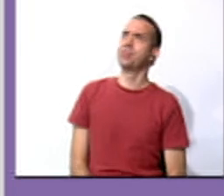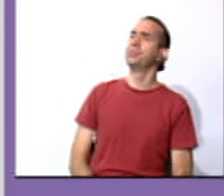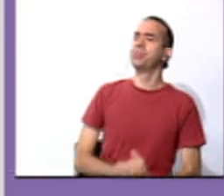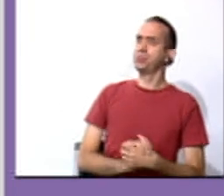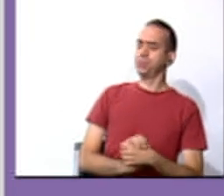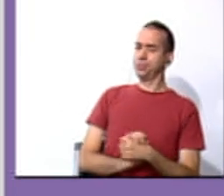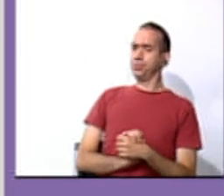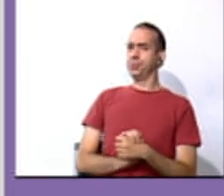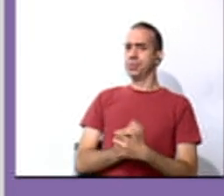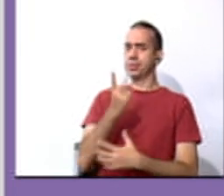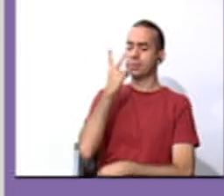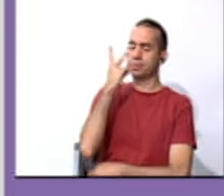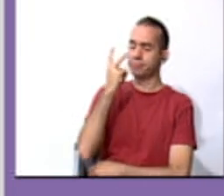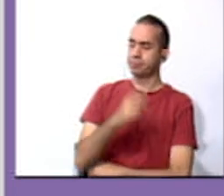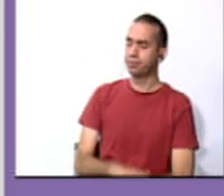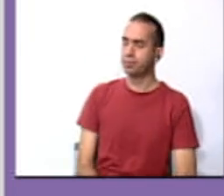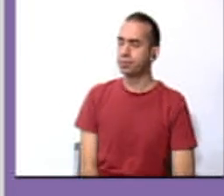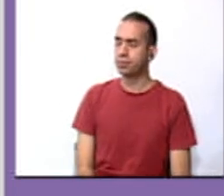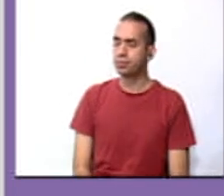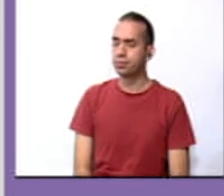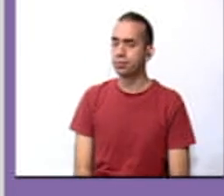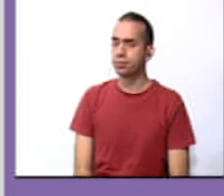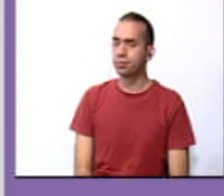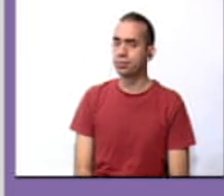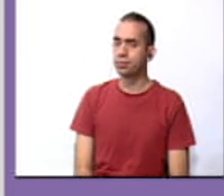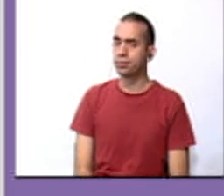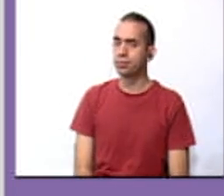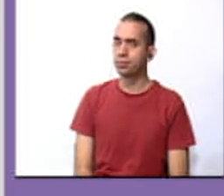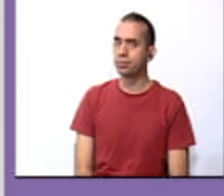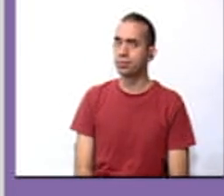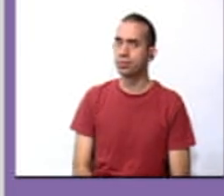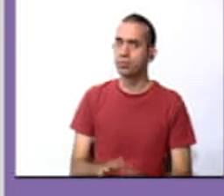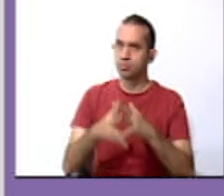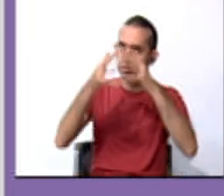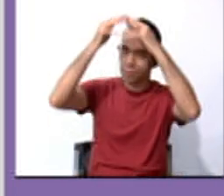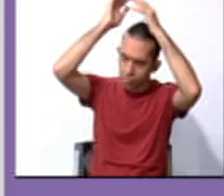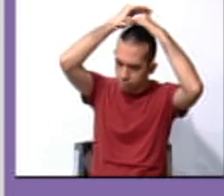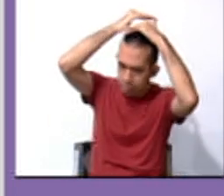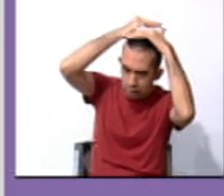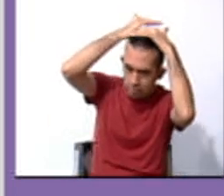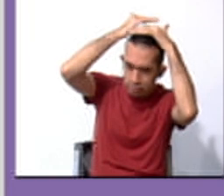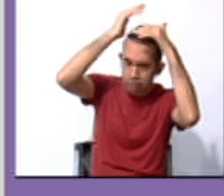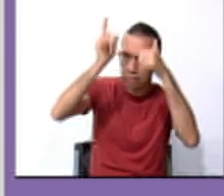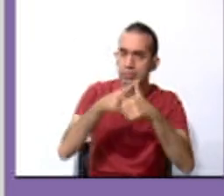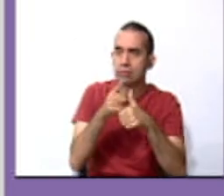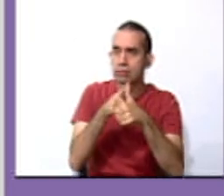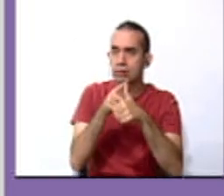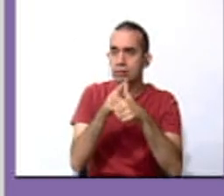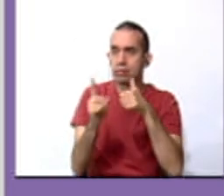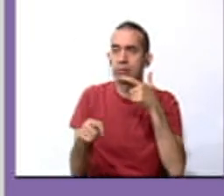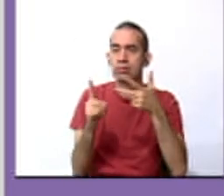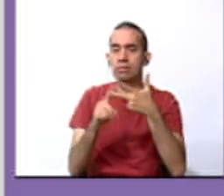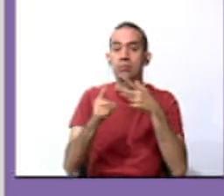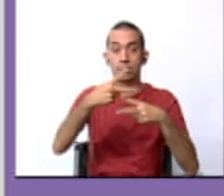Let me see. Cover your head and stay away from windows.